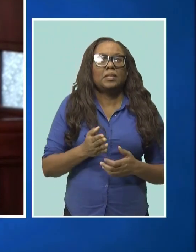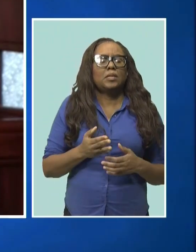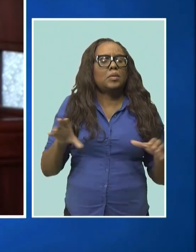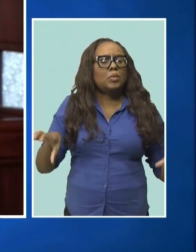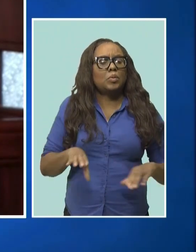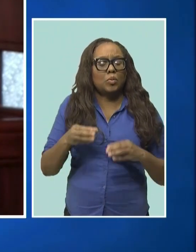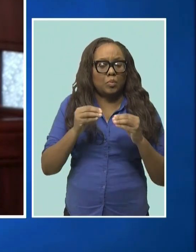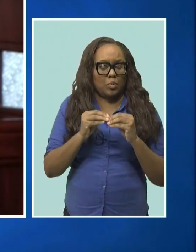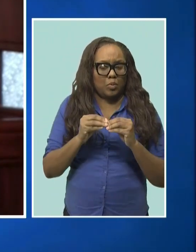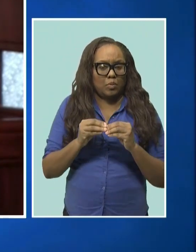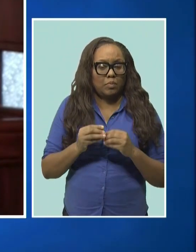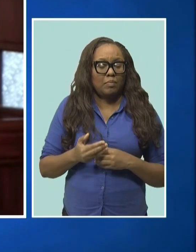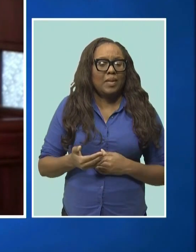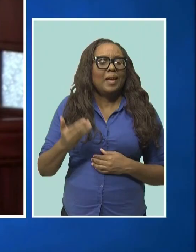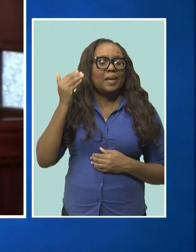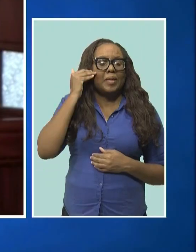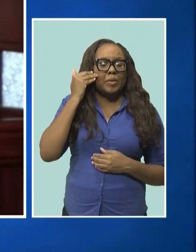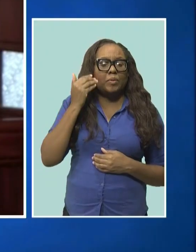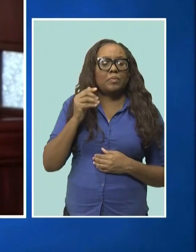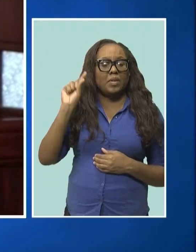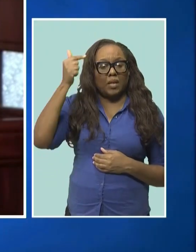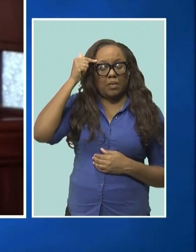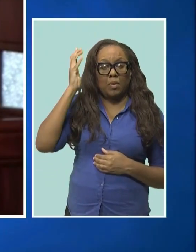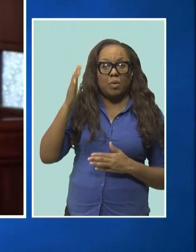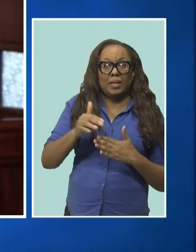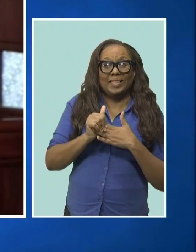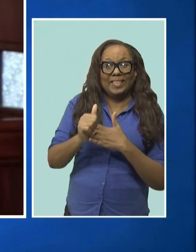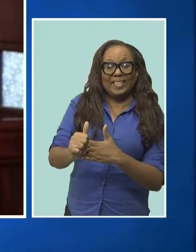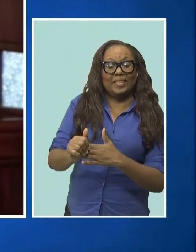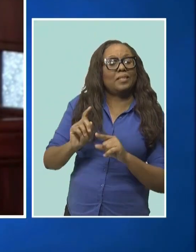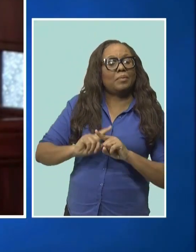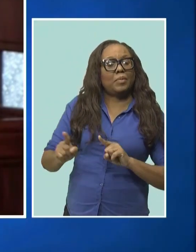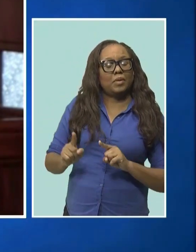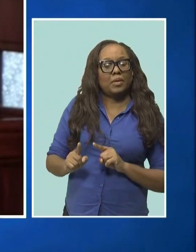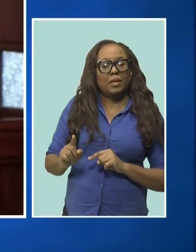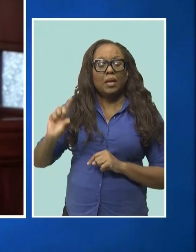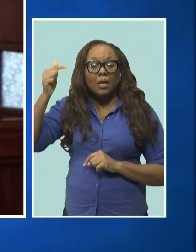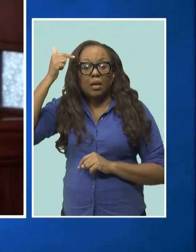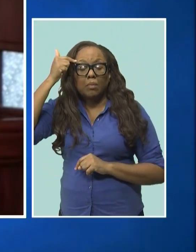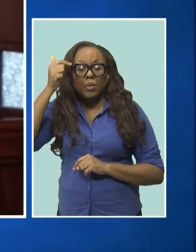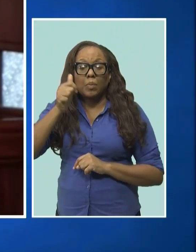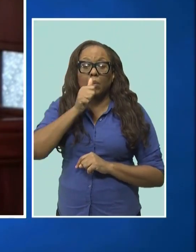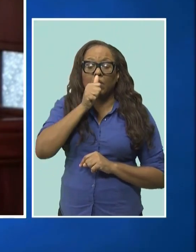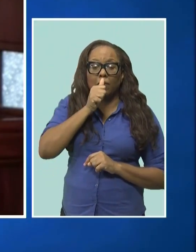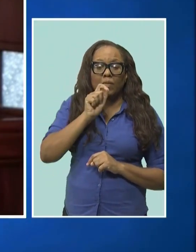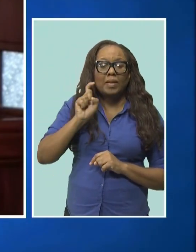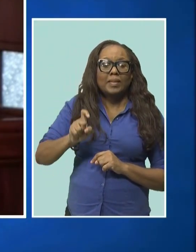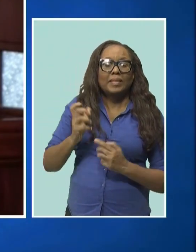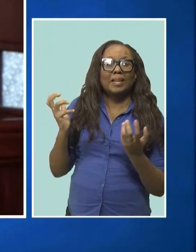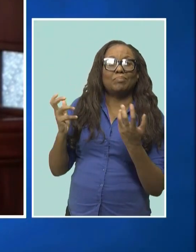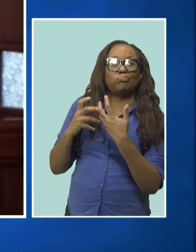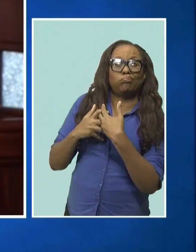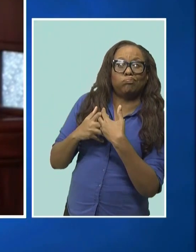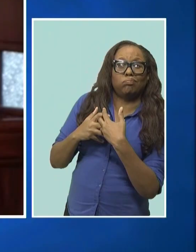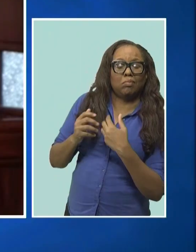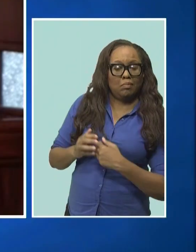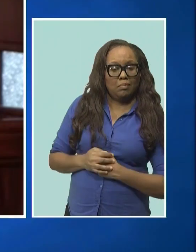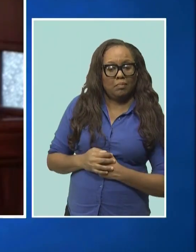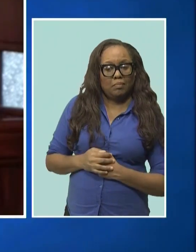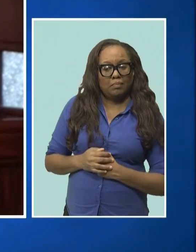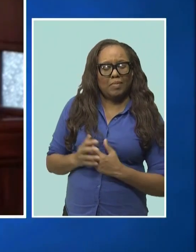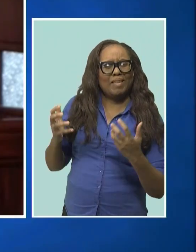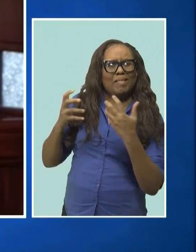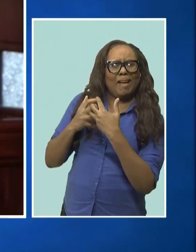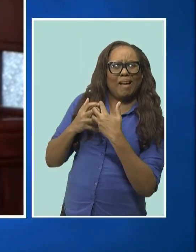yes, the government has to lead, but the private sector, that is what partnership is about. I'm calling on the private sector, sir, to come forward, to